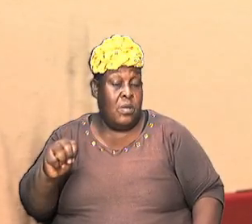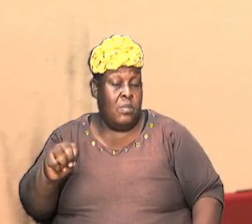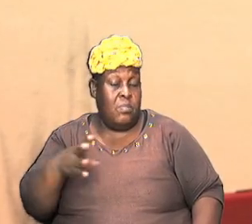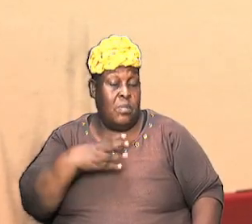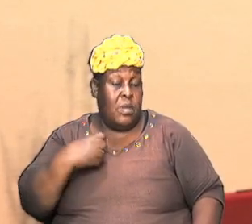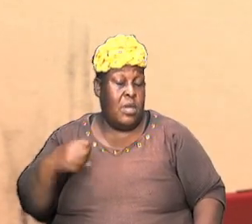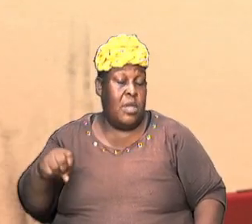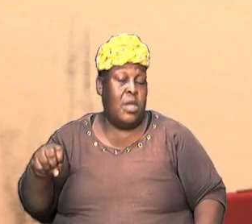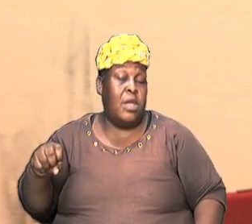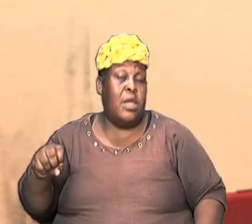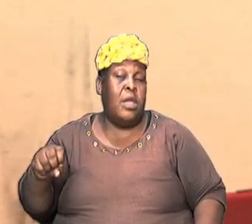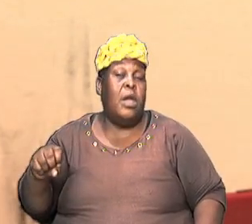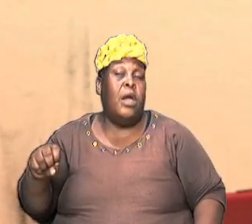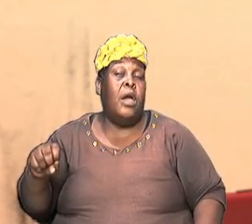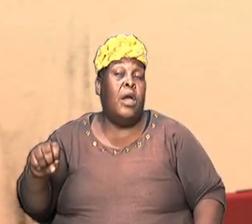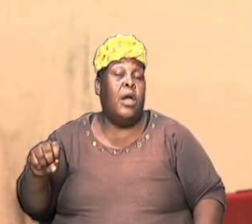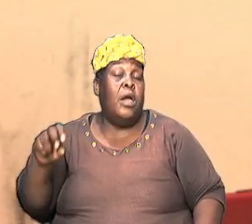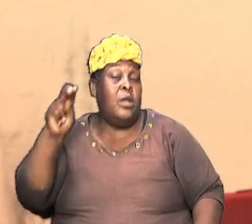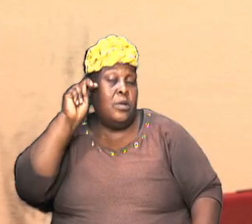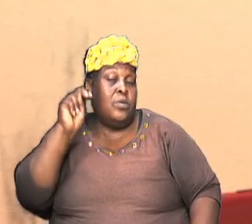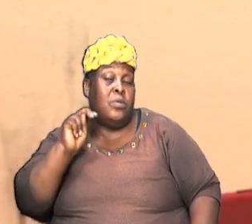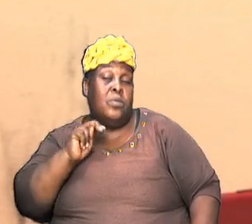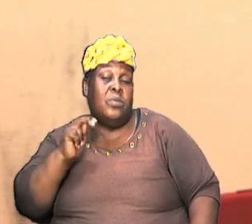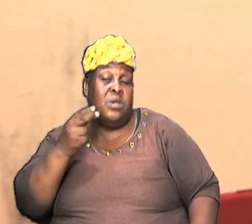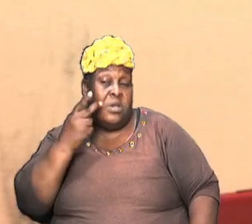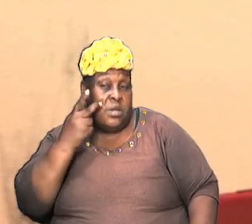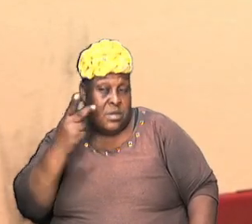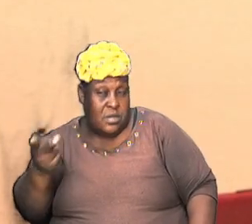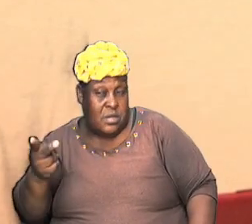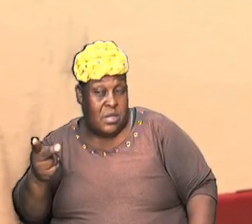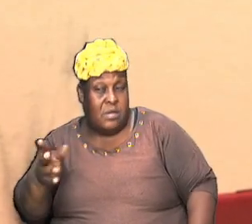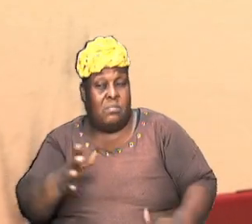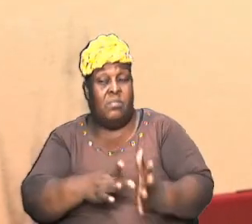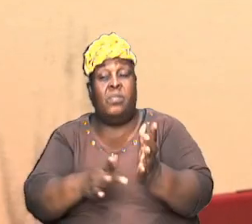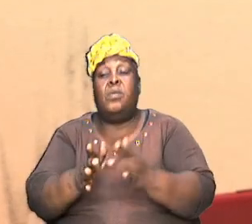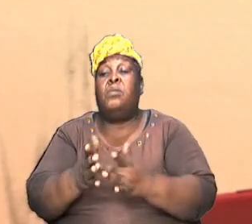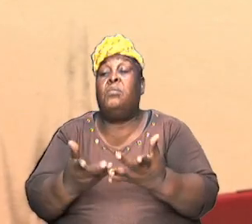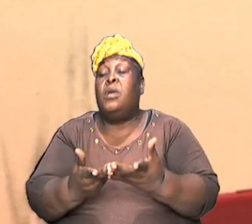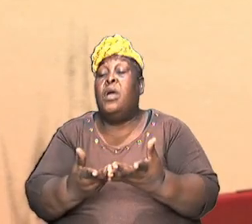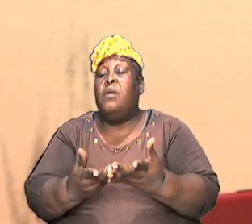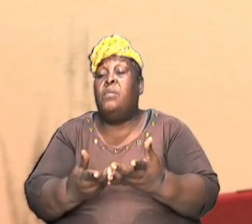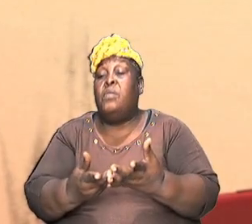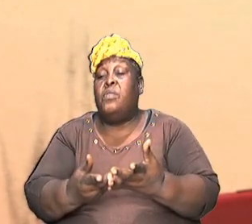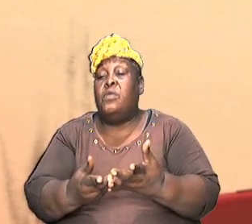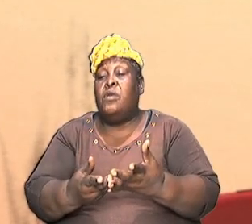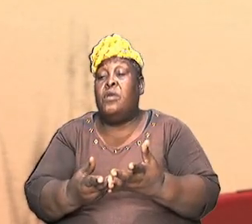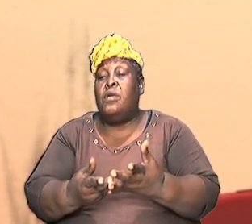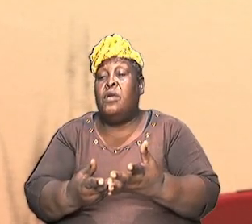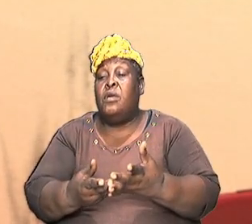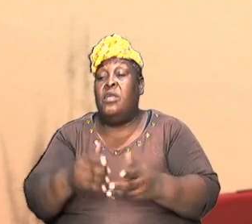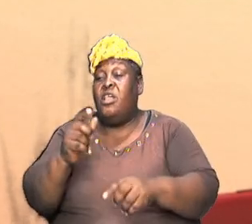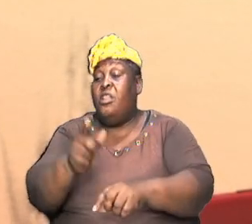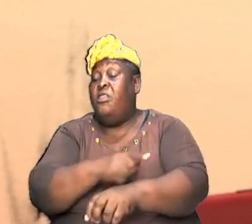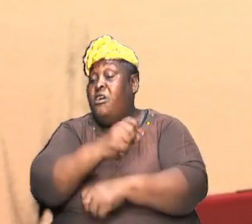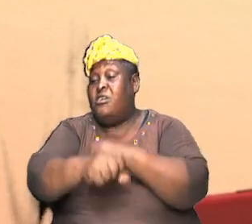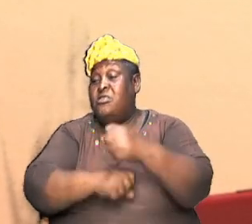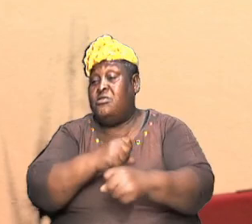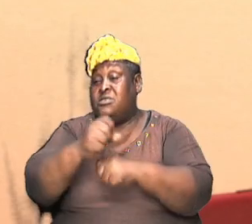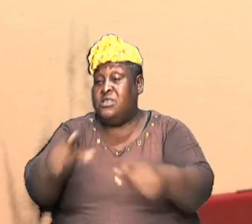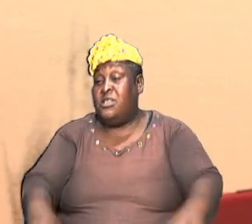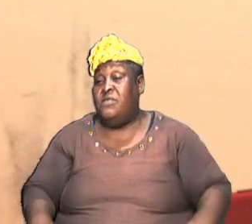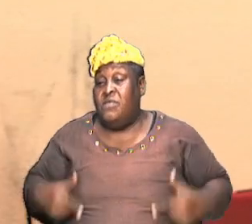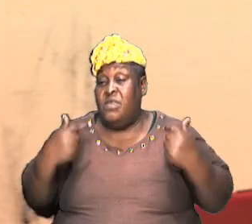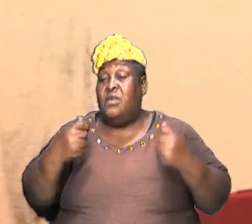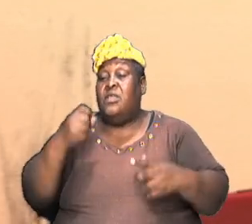and others because we see from our Bible the length of time that they lived and we see when Abraham was born we